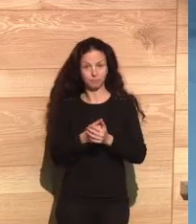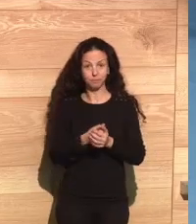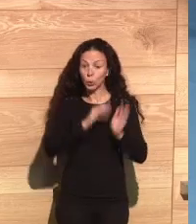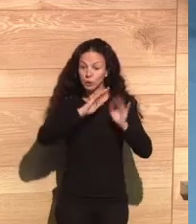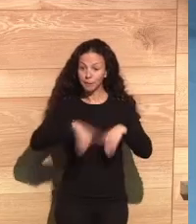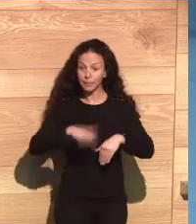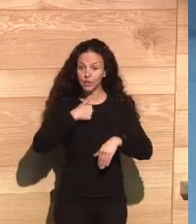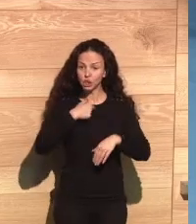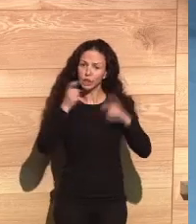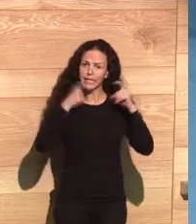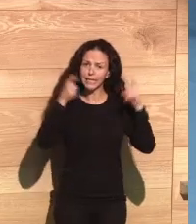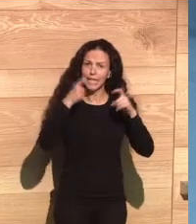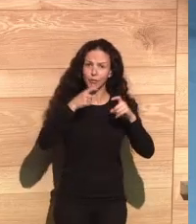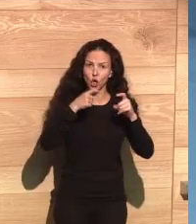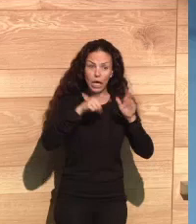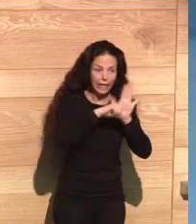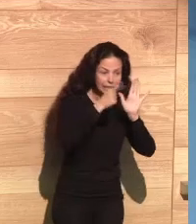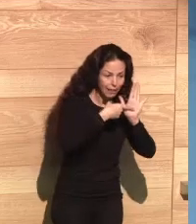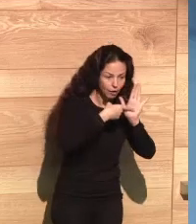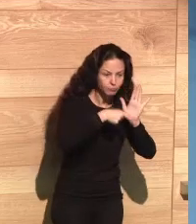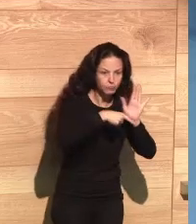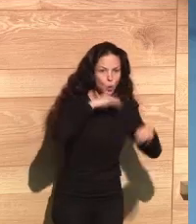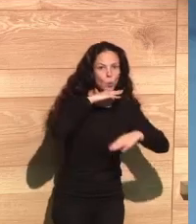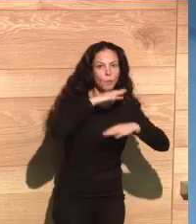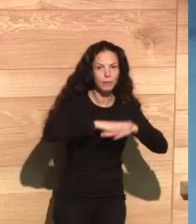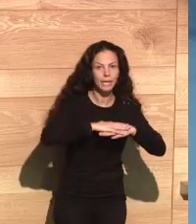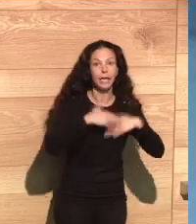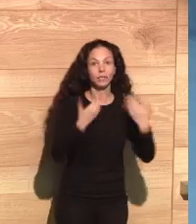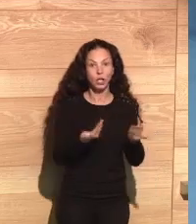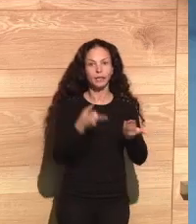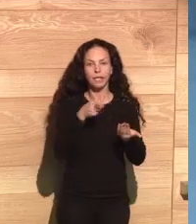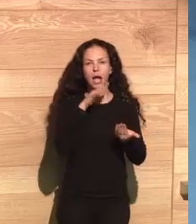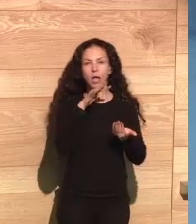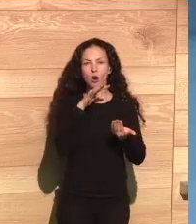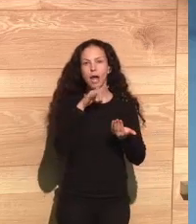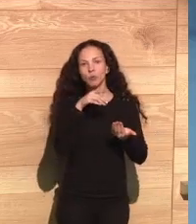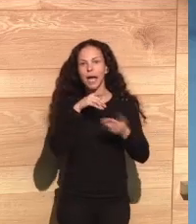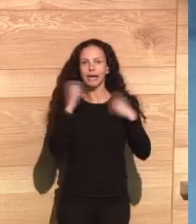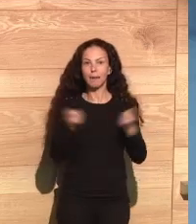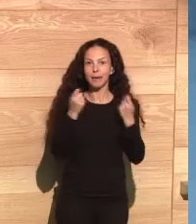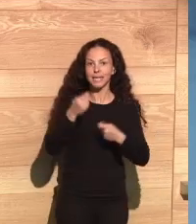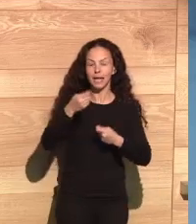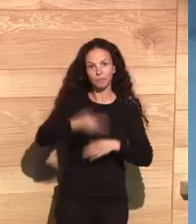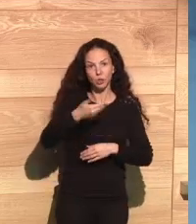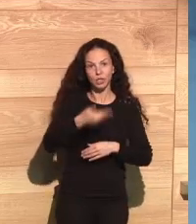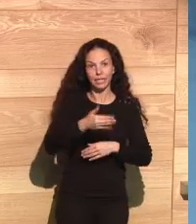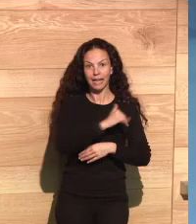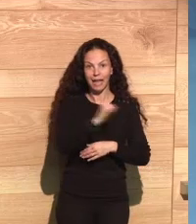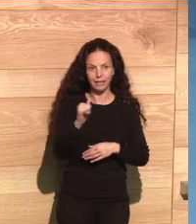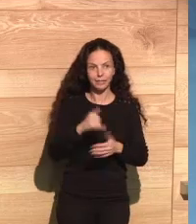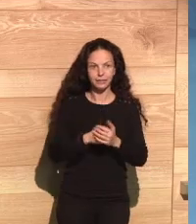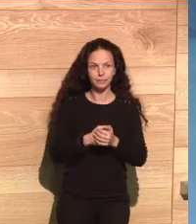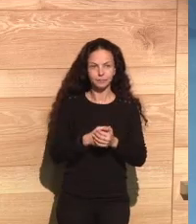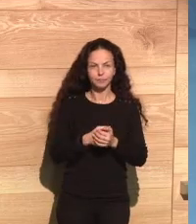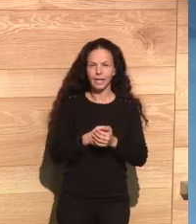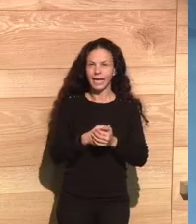all the mistakes that we've made. And very lately, I've been trying to use this legislation, and there's a very